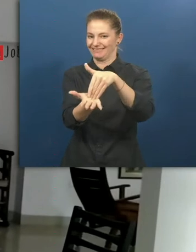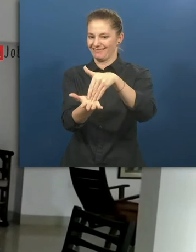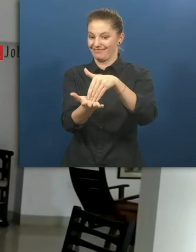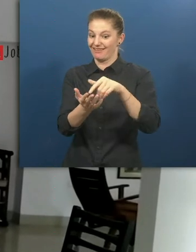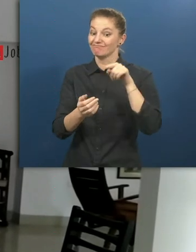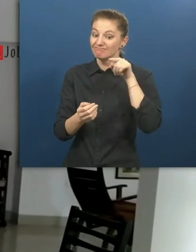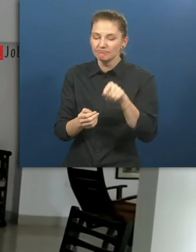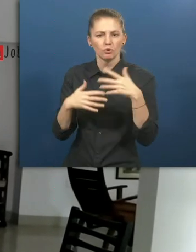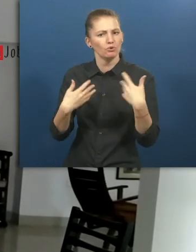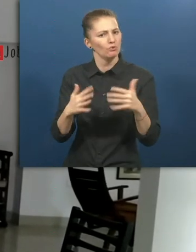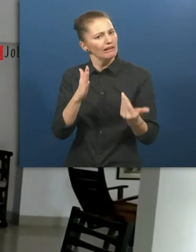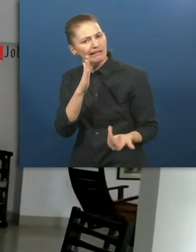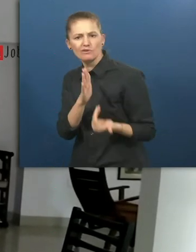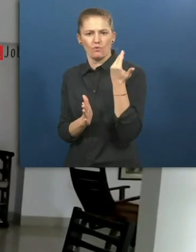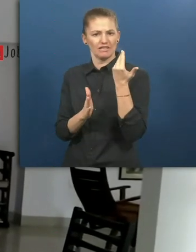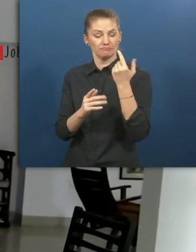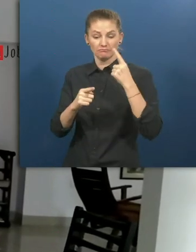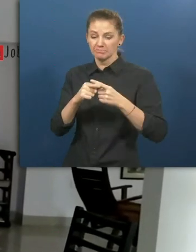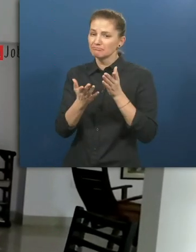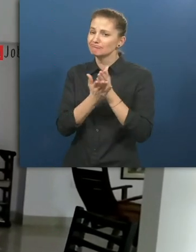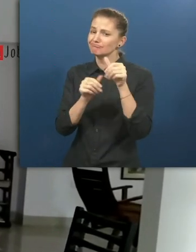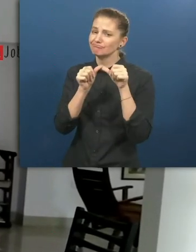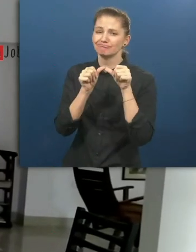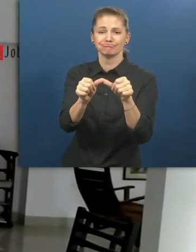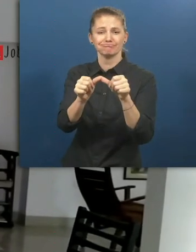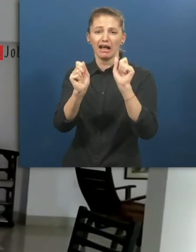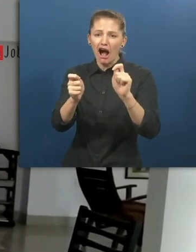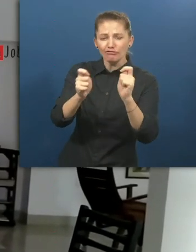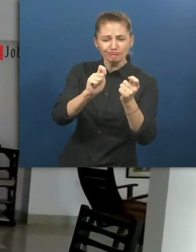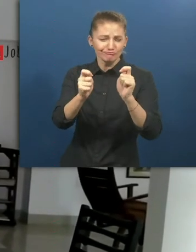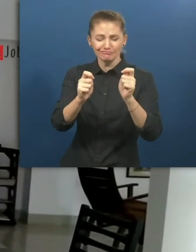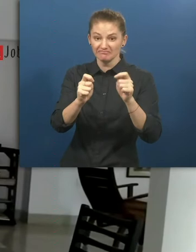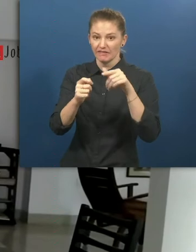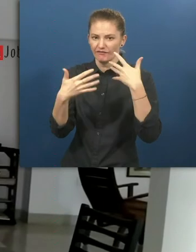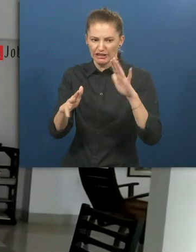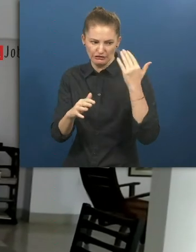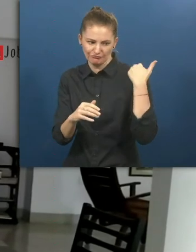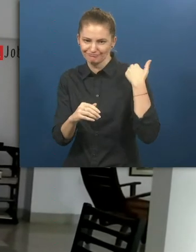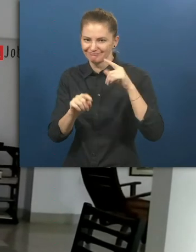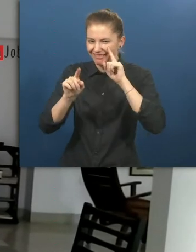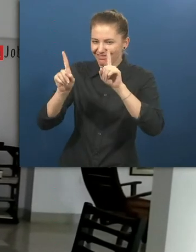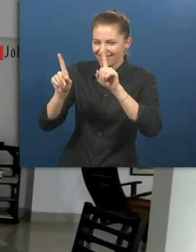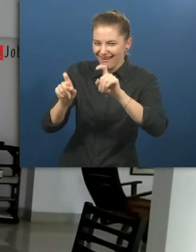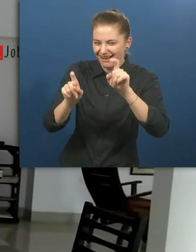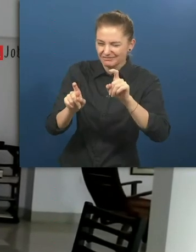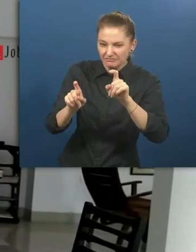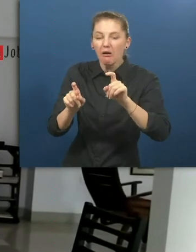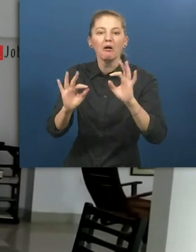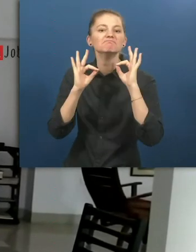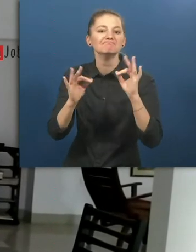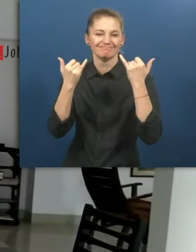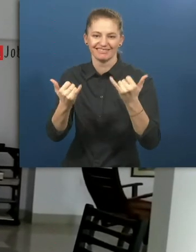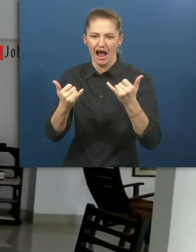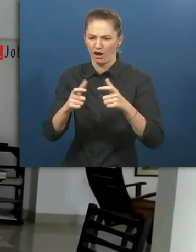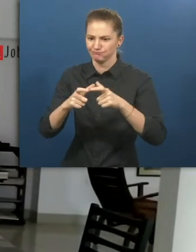it is a sustainable, system-changing model which we have piloted, tested and